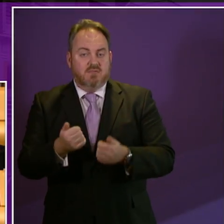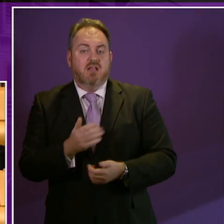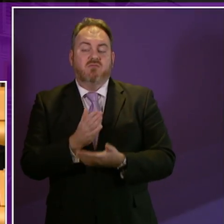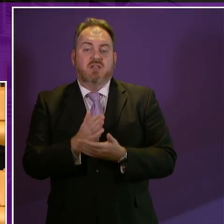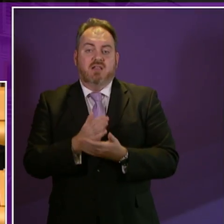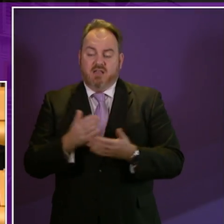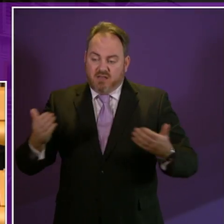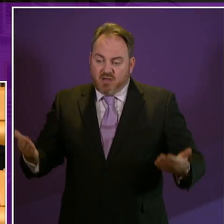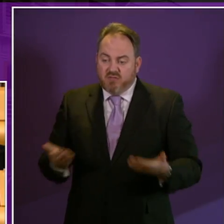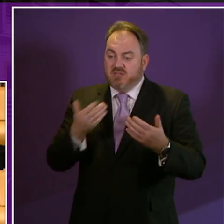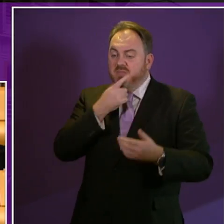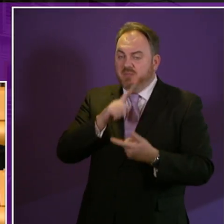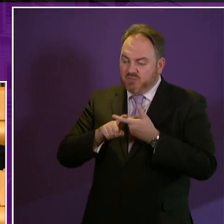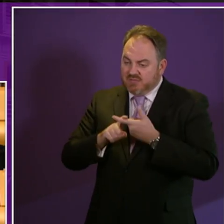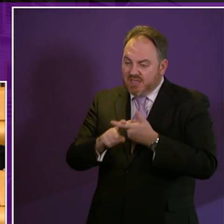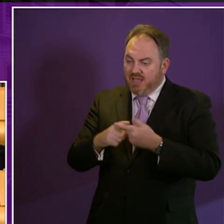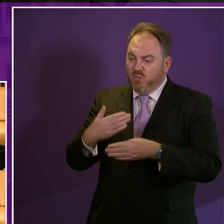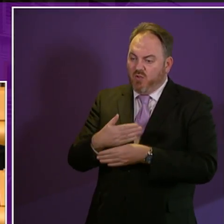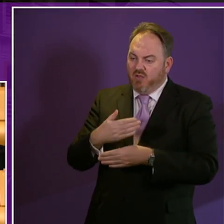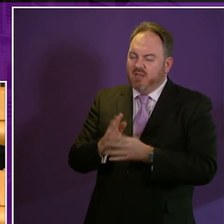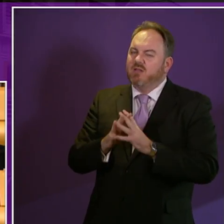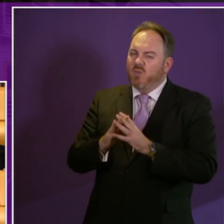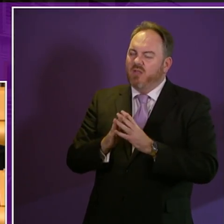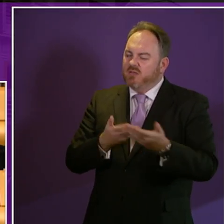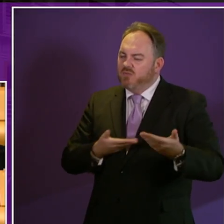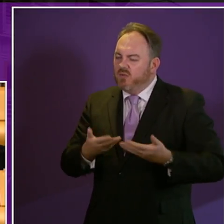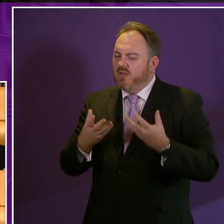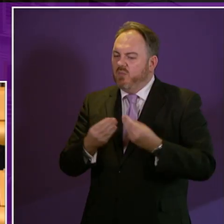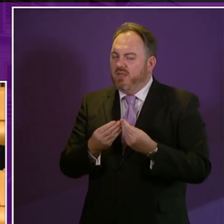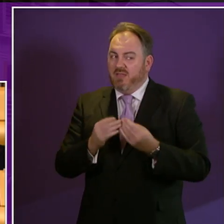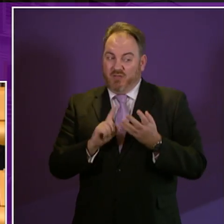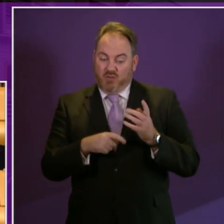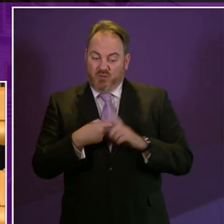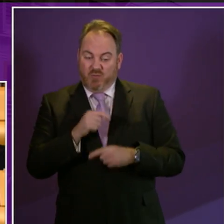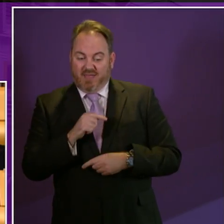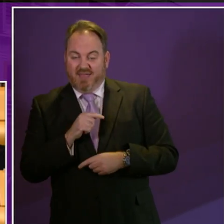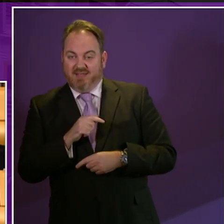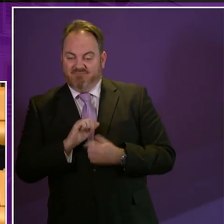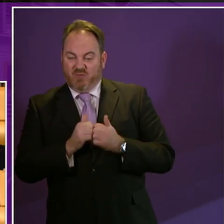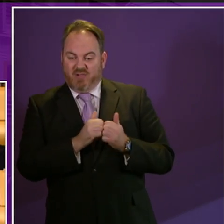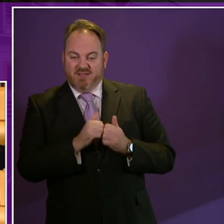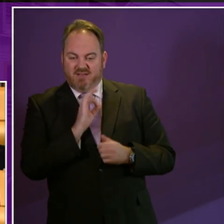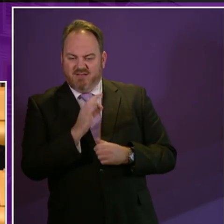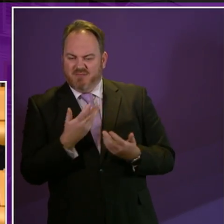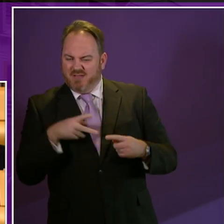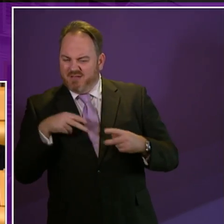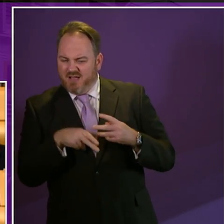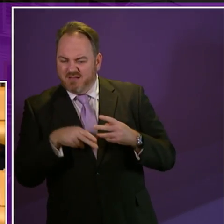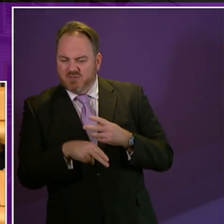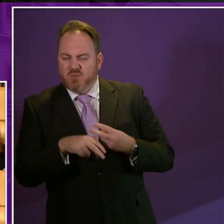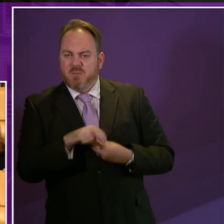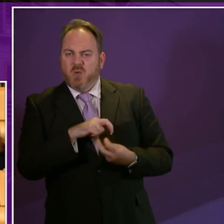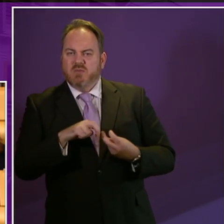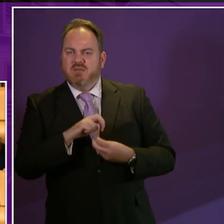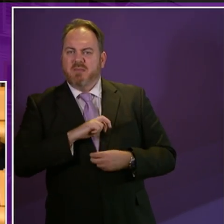in work I would ask them perhaps to speak to their UK colleagues about the cuts to motability schemes as these have had a devastating